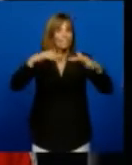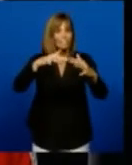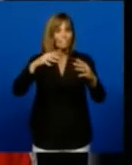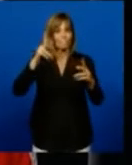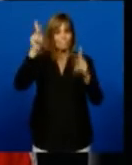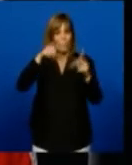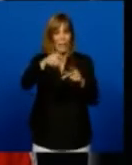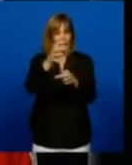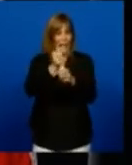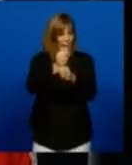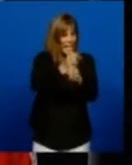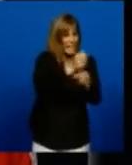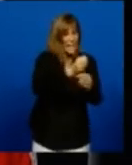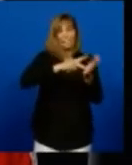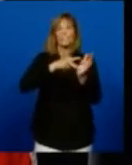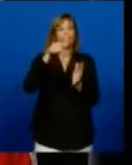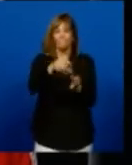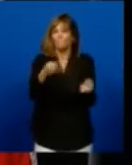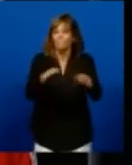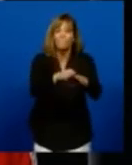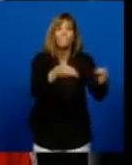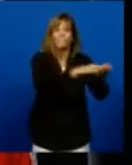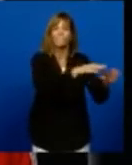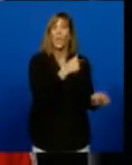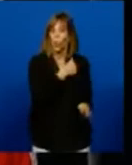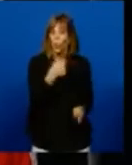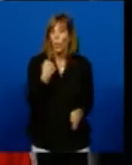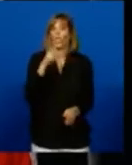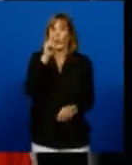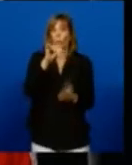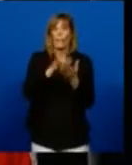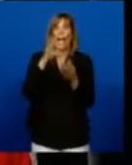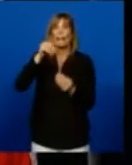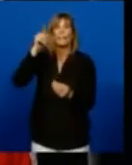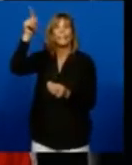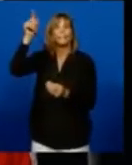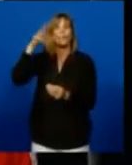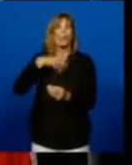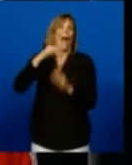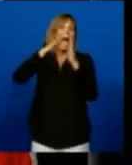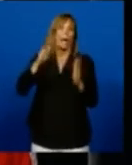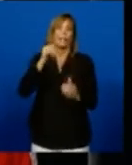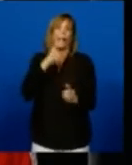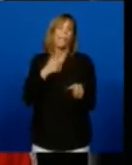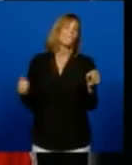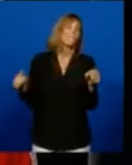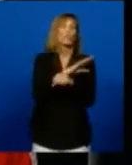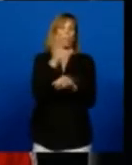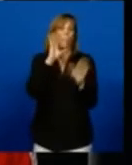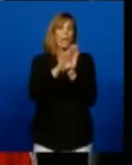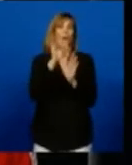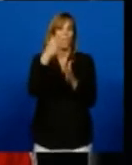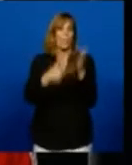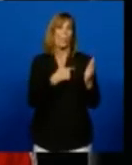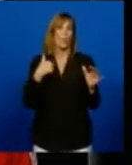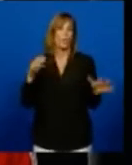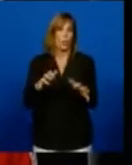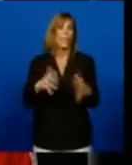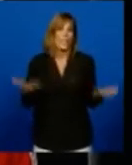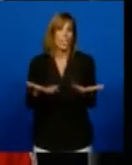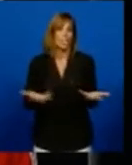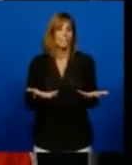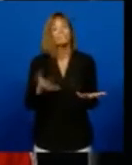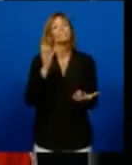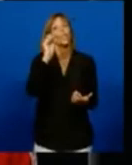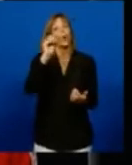the data that we have, by the contact tracing that they're doing. So we're doing, sometimes they don't have access to that information. And